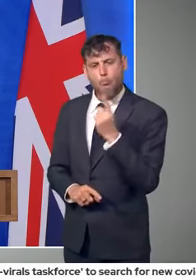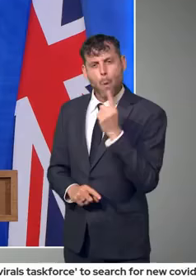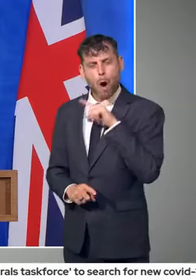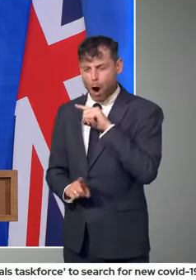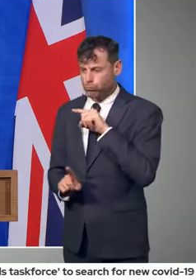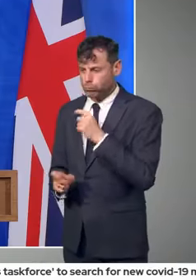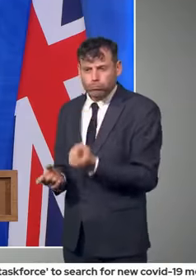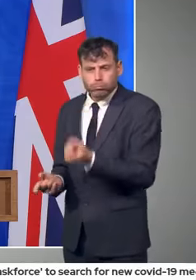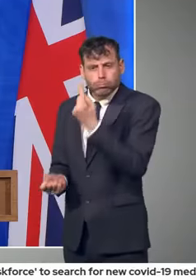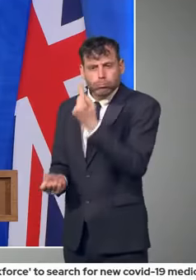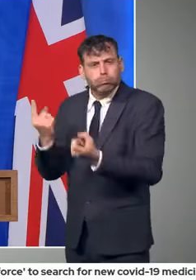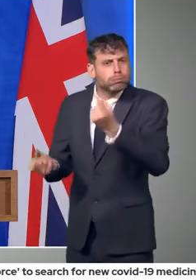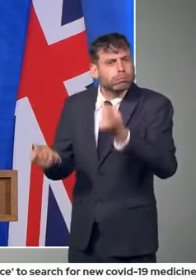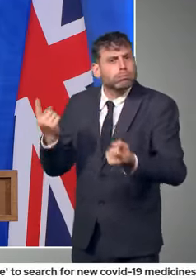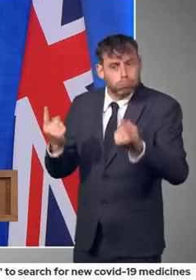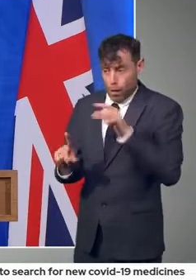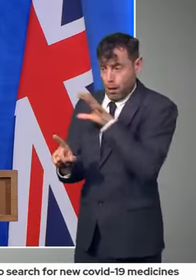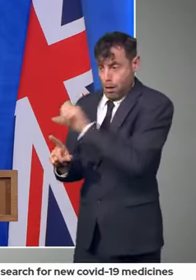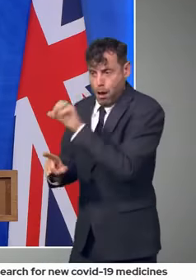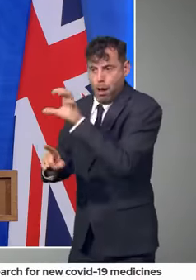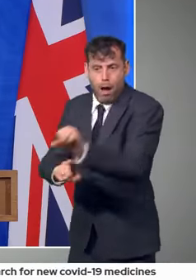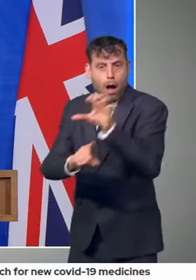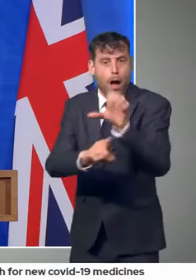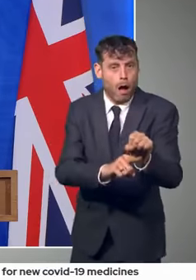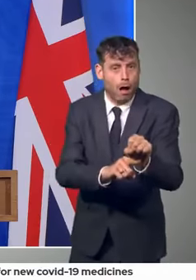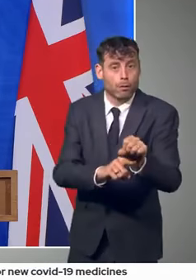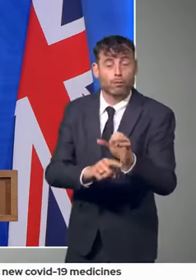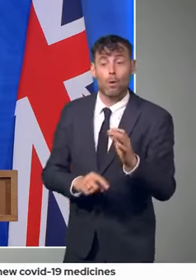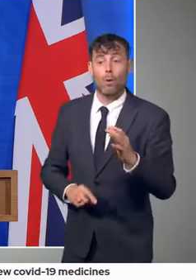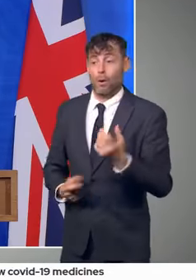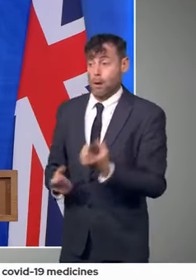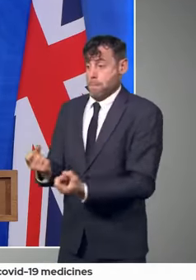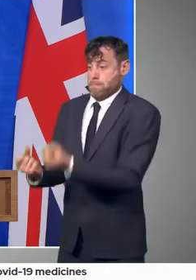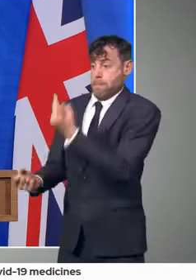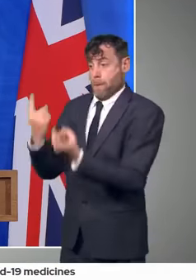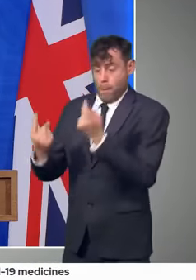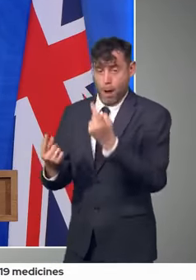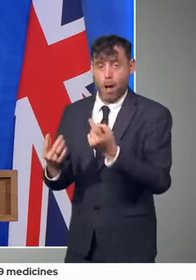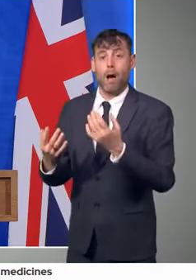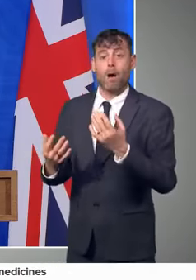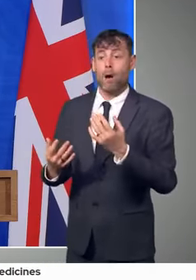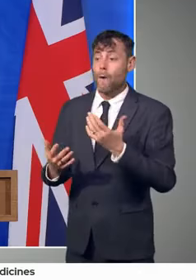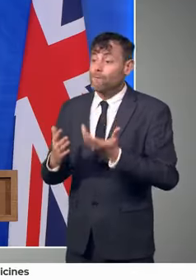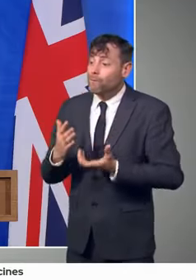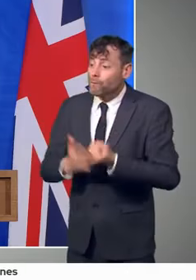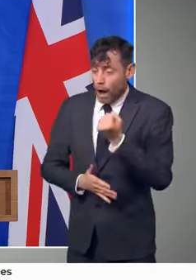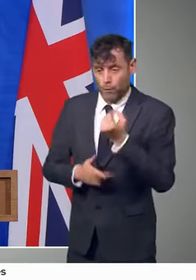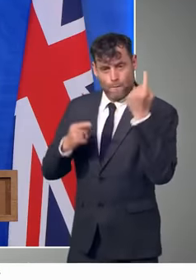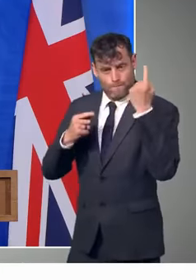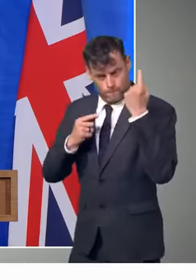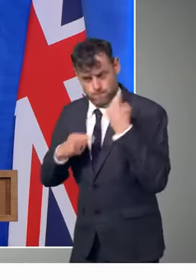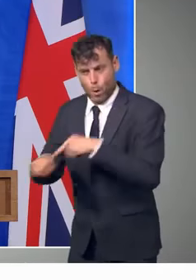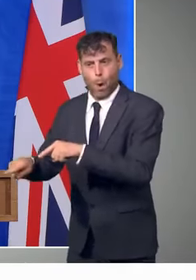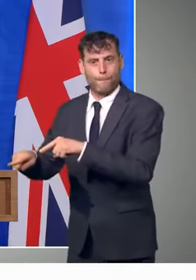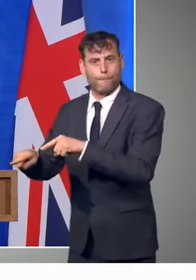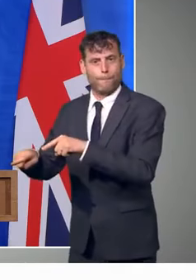we're following up, all of them following up their contacts, doing the surge testing that you would expect. I